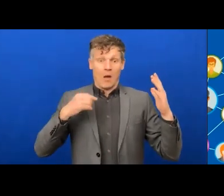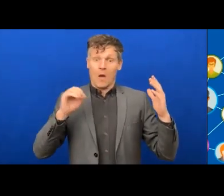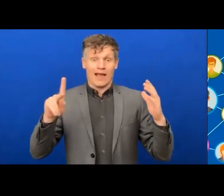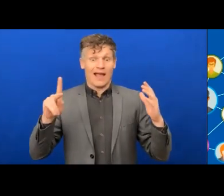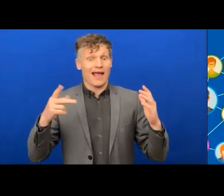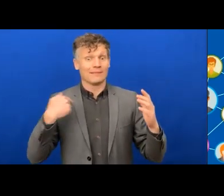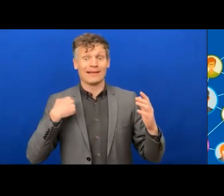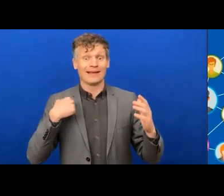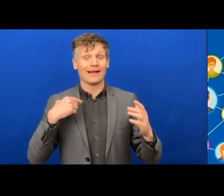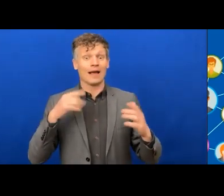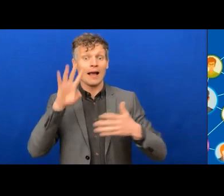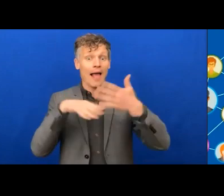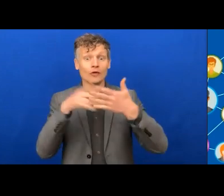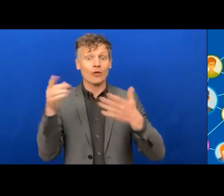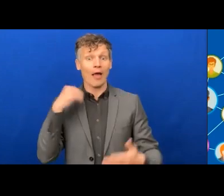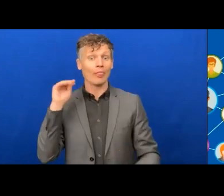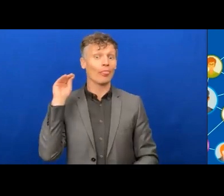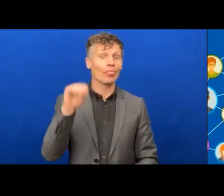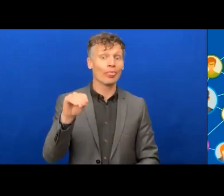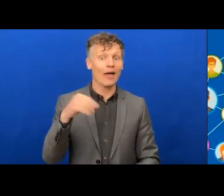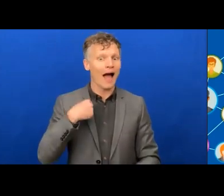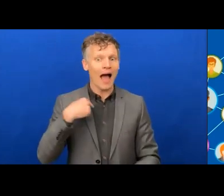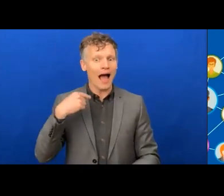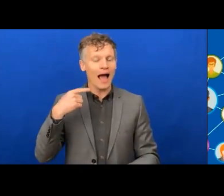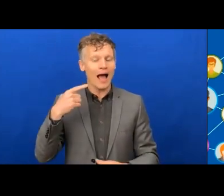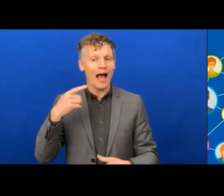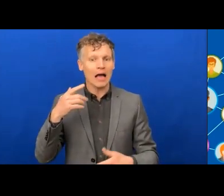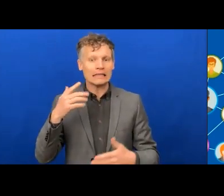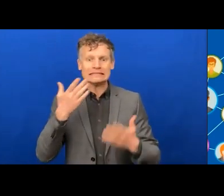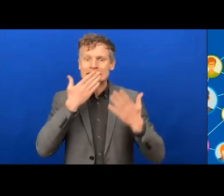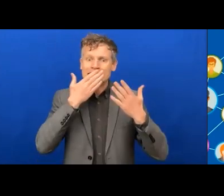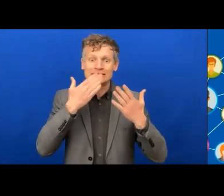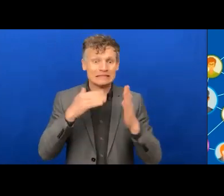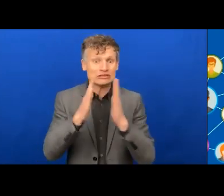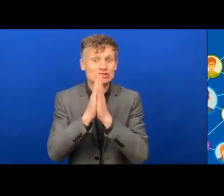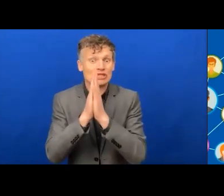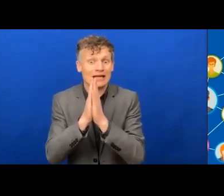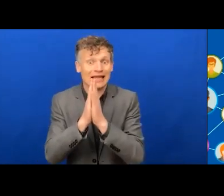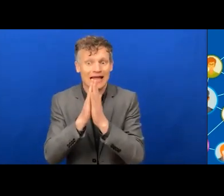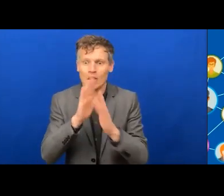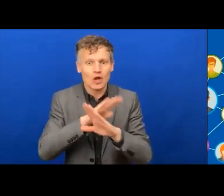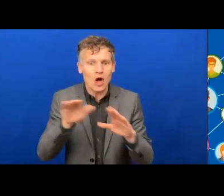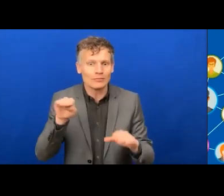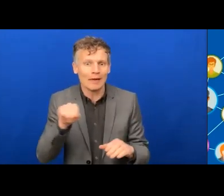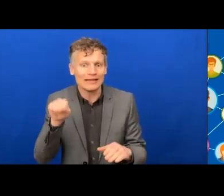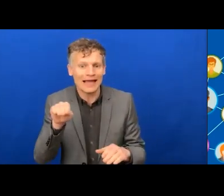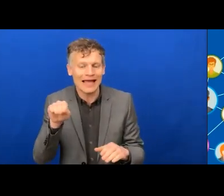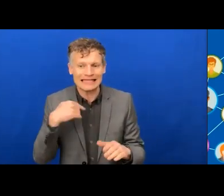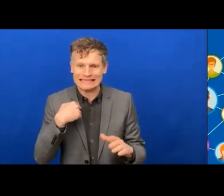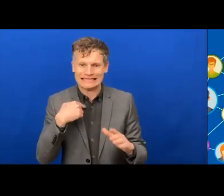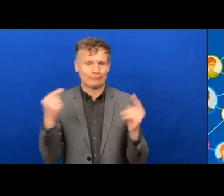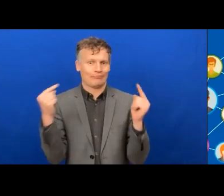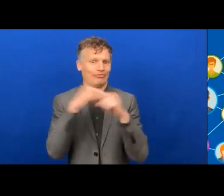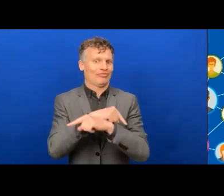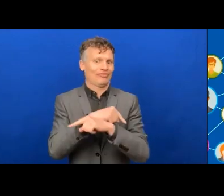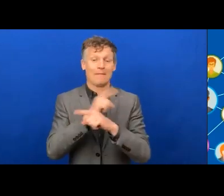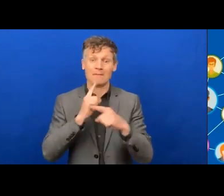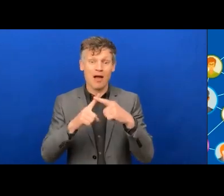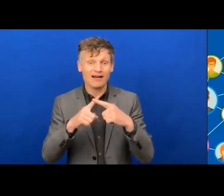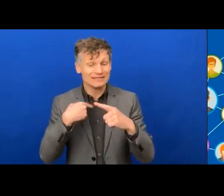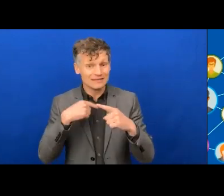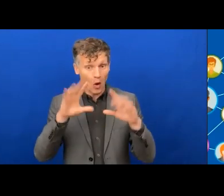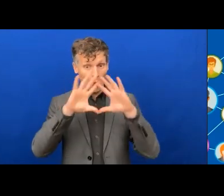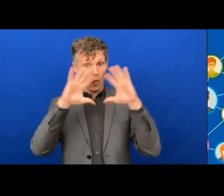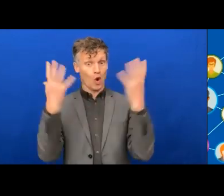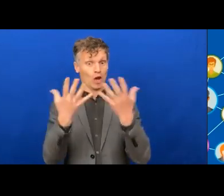Monday, to get it all of the times mixed up, especially when I'm working in a large organization that crosses multiple time zones. So calendar